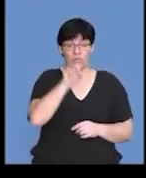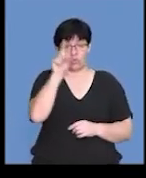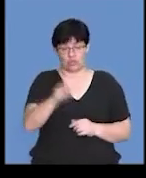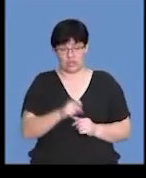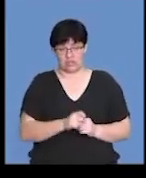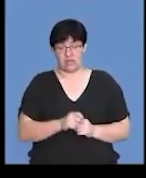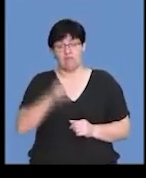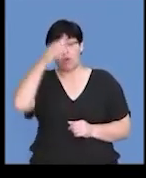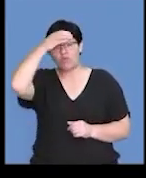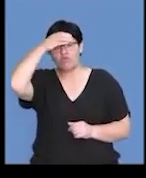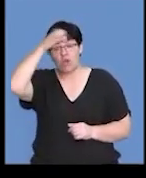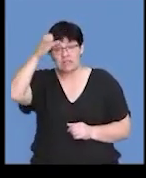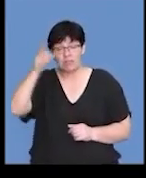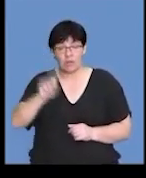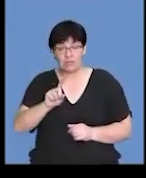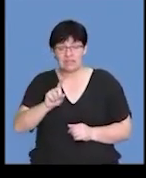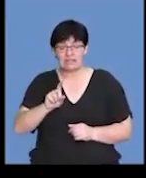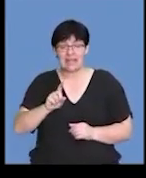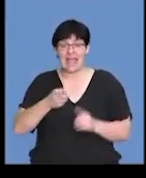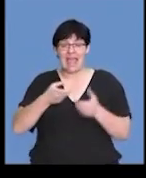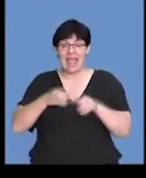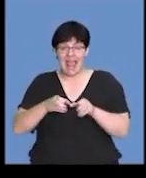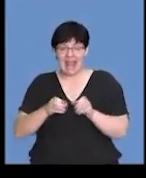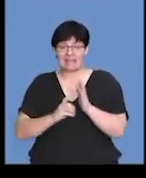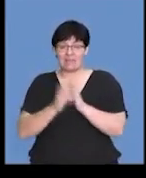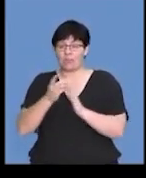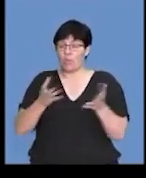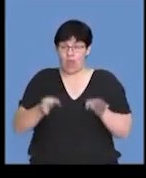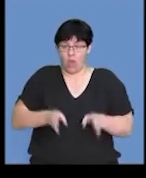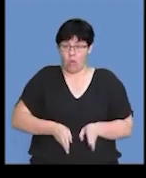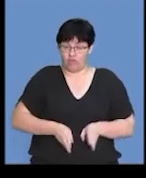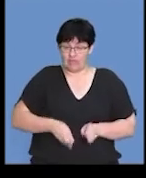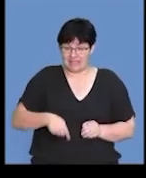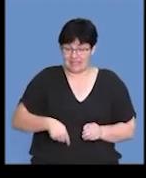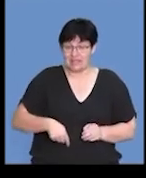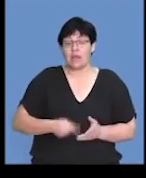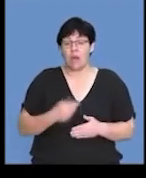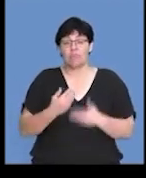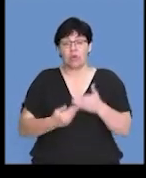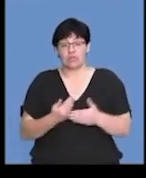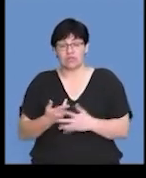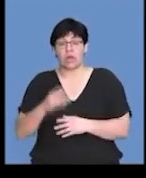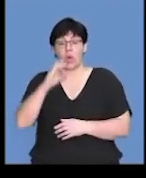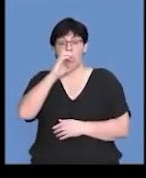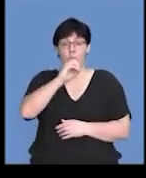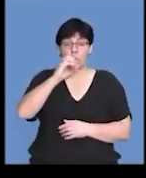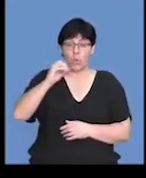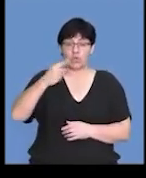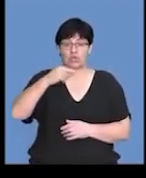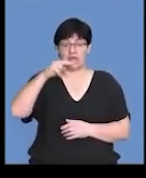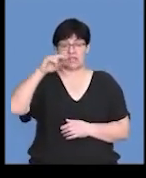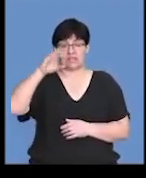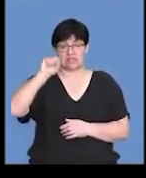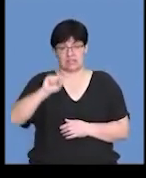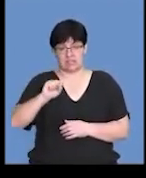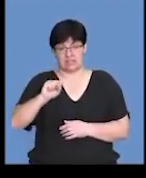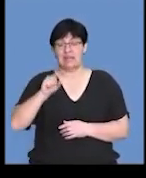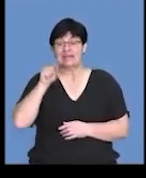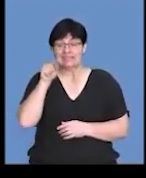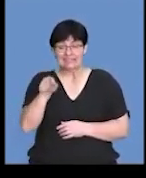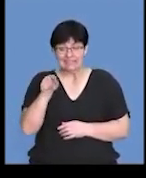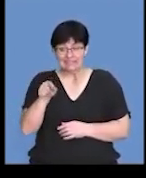the concept of egg development in the ovaries occurs through a process called oogenesis, and oogenesis